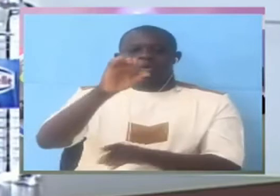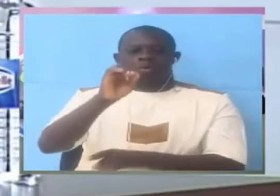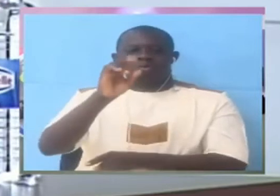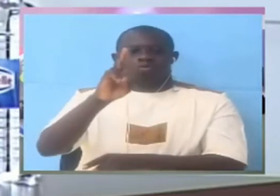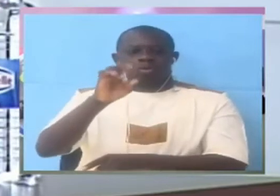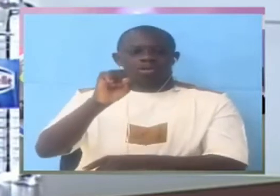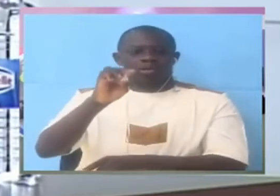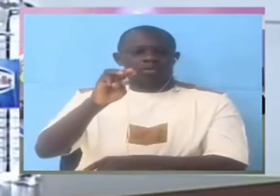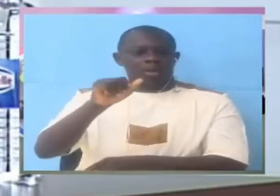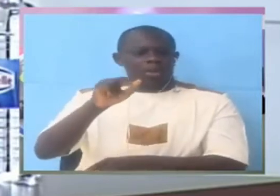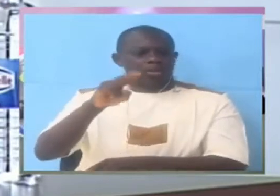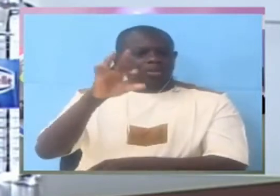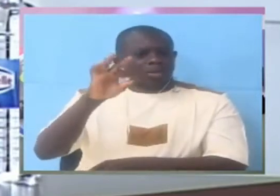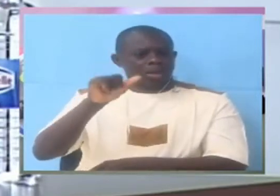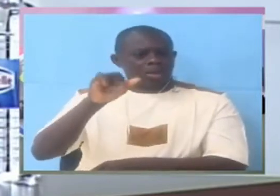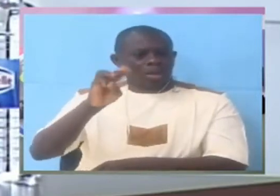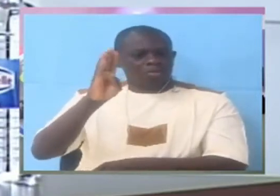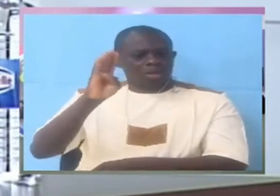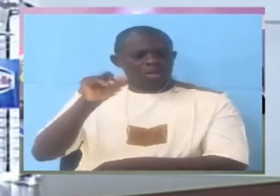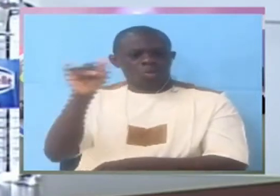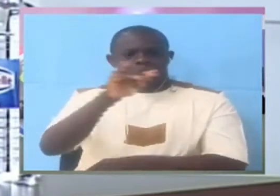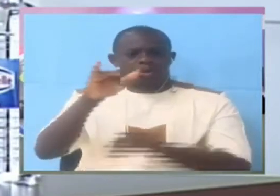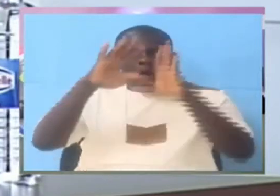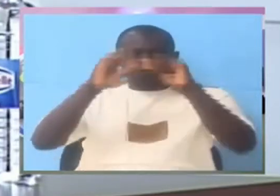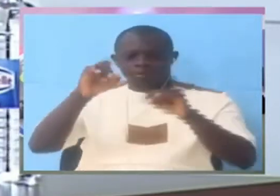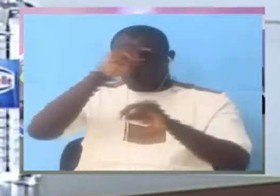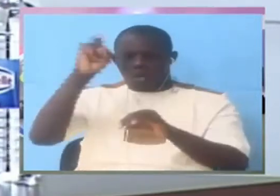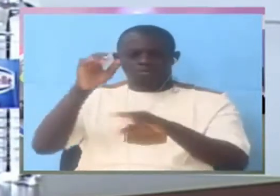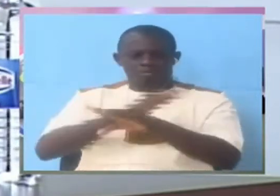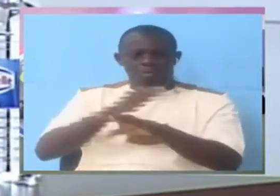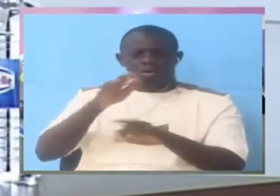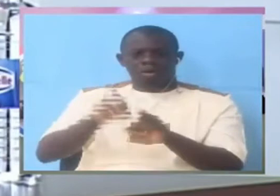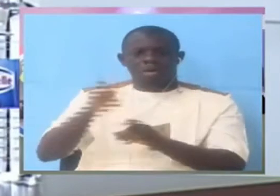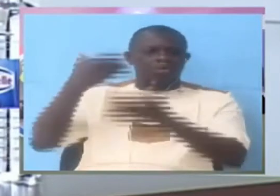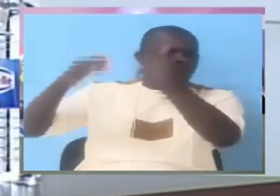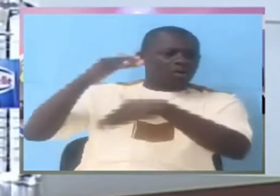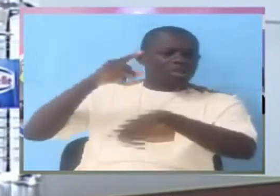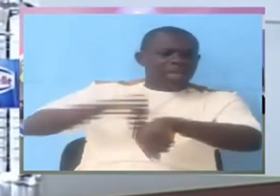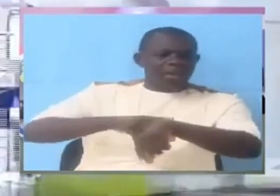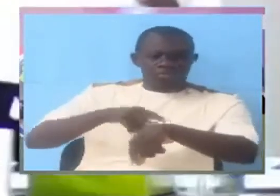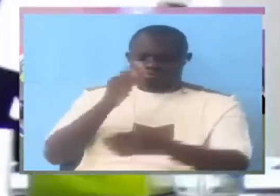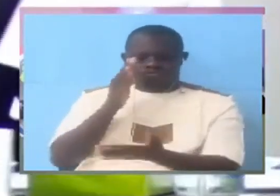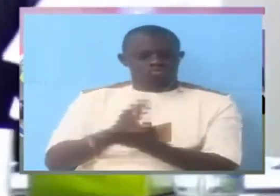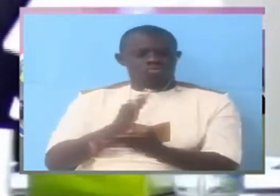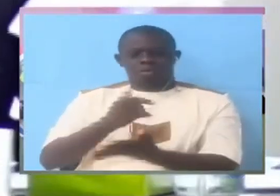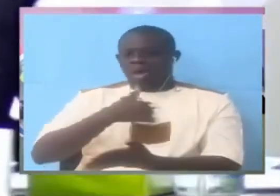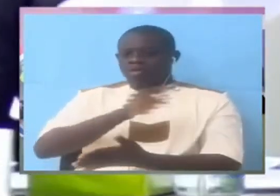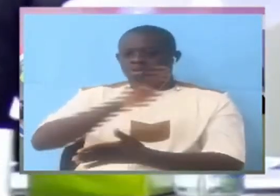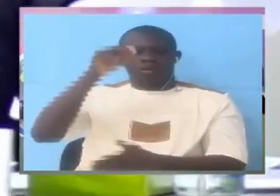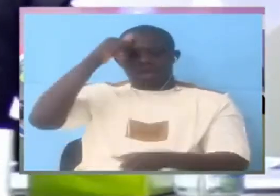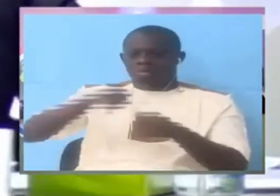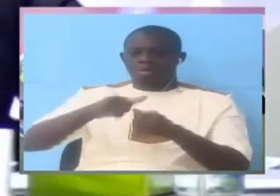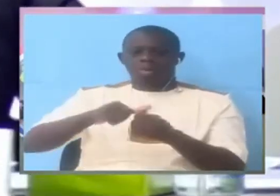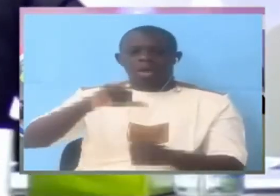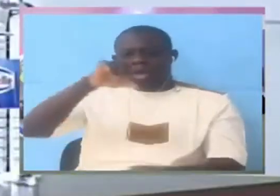he work in usman tamba brokka bunda jimala kora nia jero that time yes definitely i can't remember where was that's really that's i